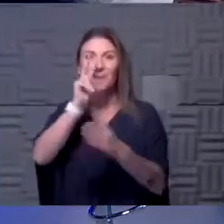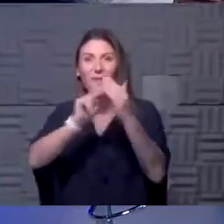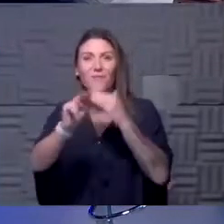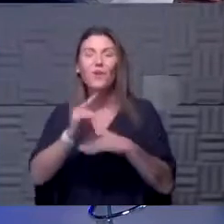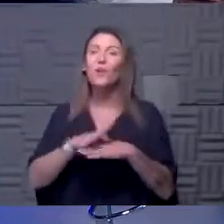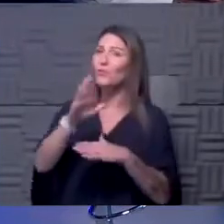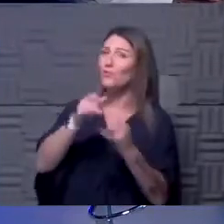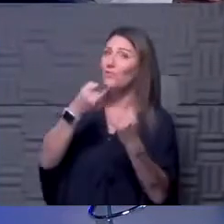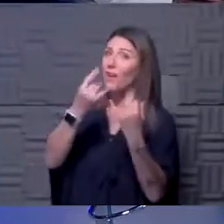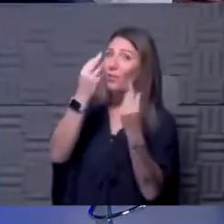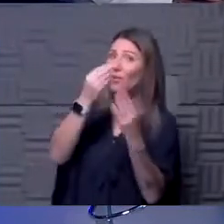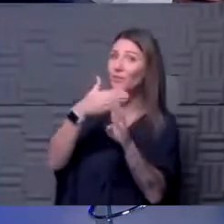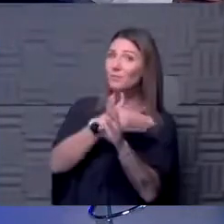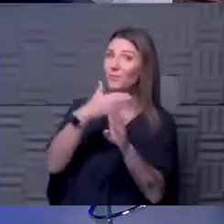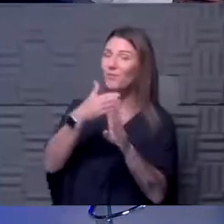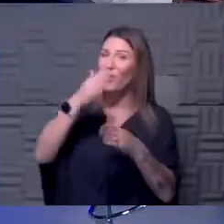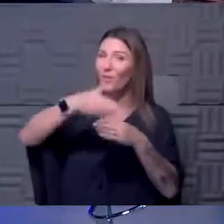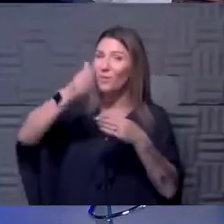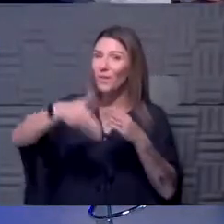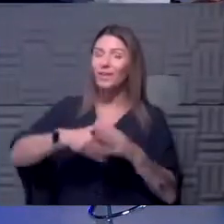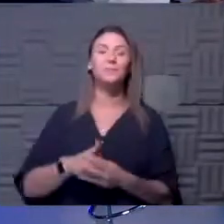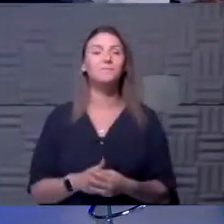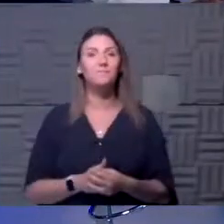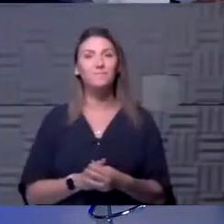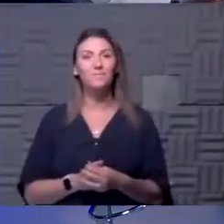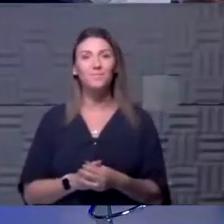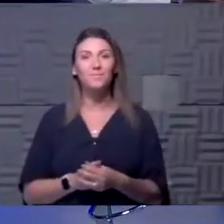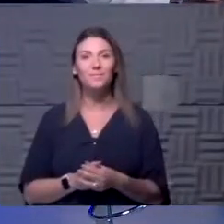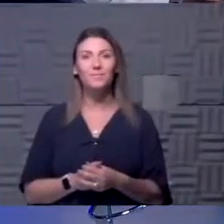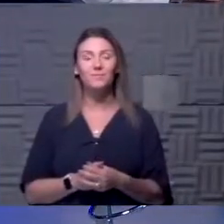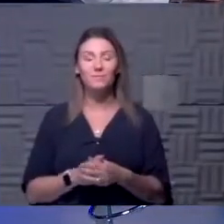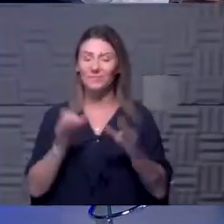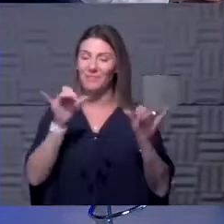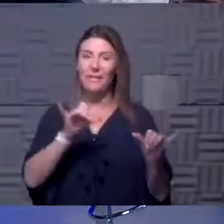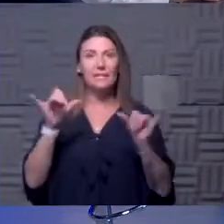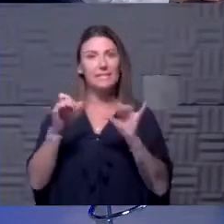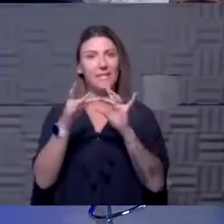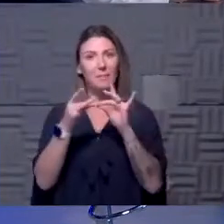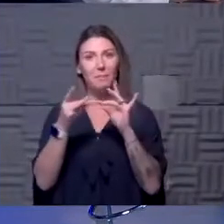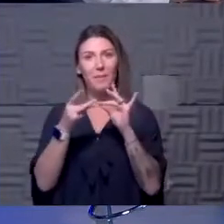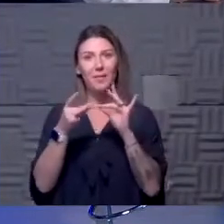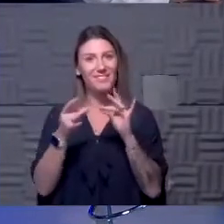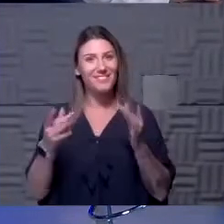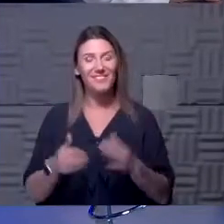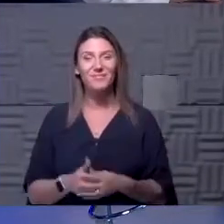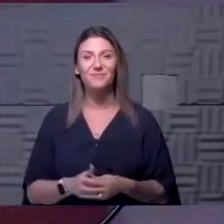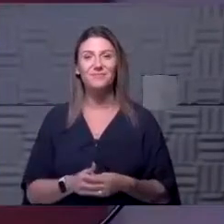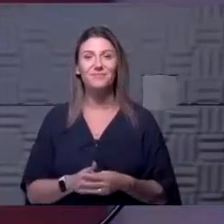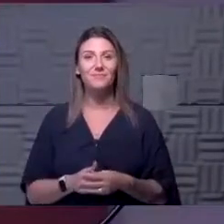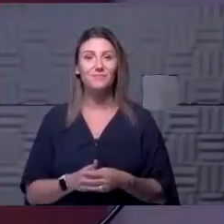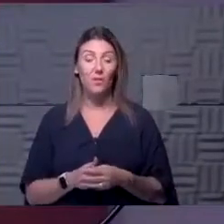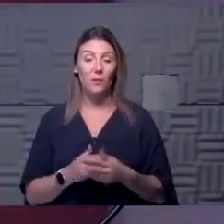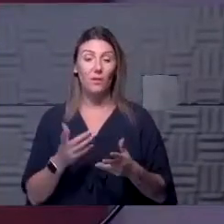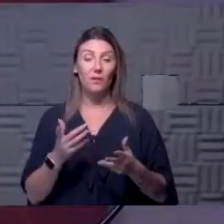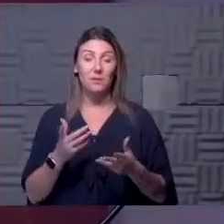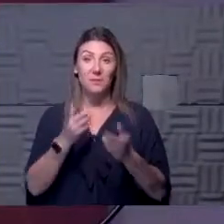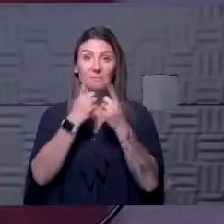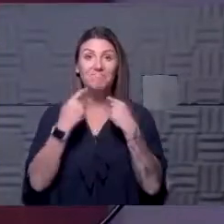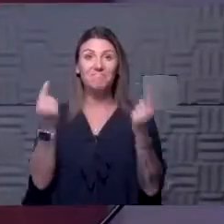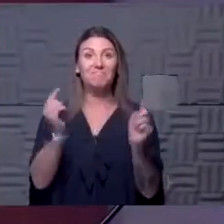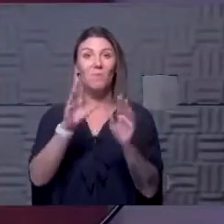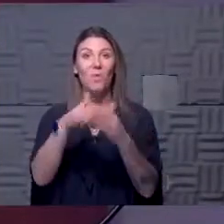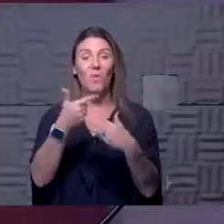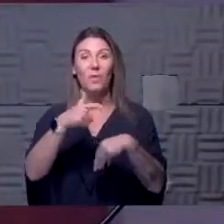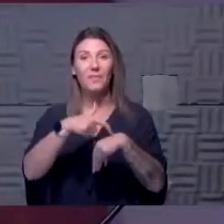that. But what are your final thoughts before we head out to the weekend? I think it's the same message that we offer all of the